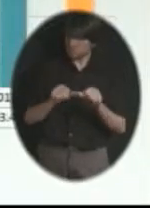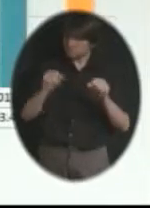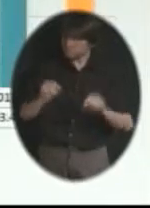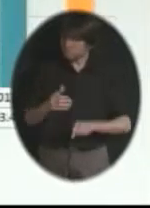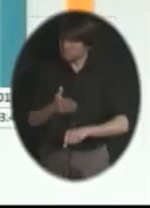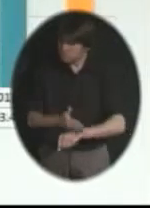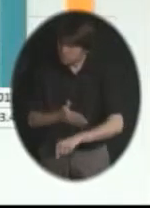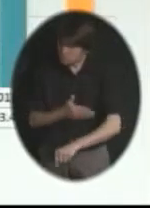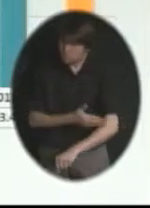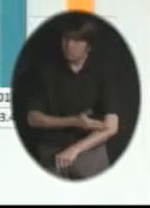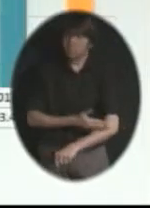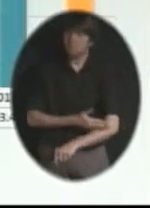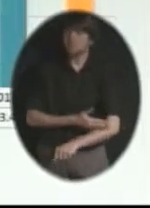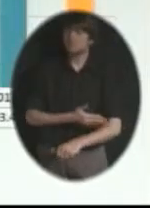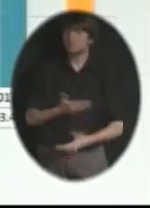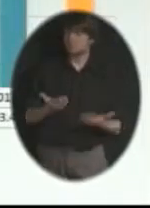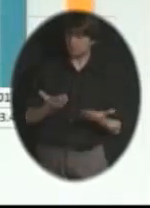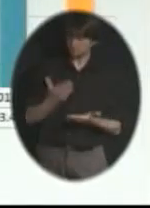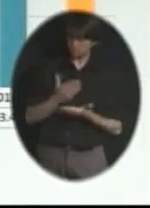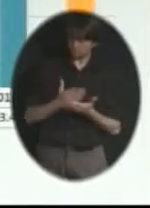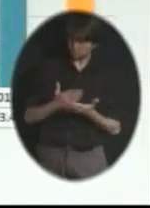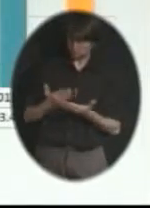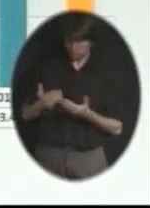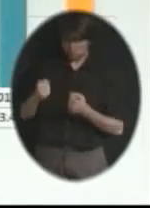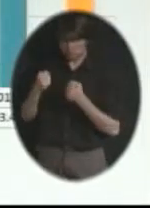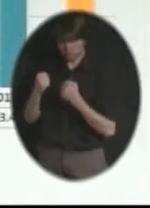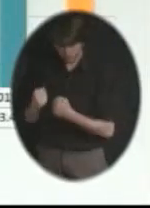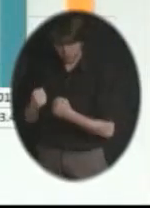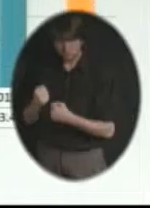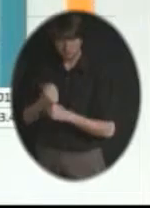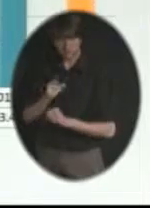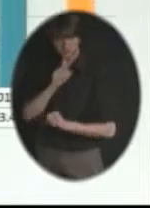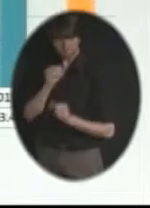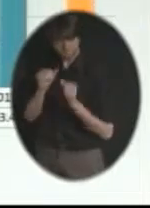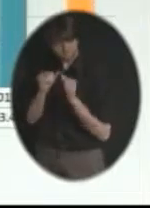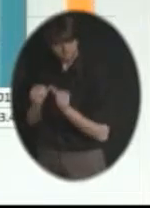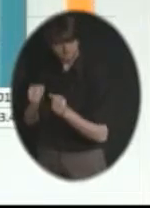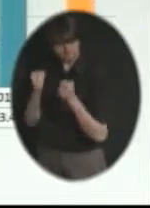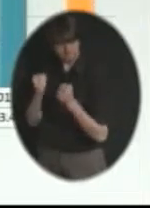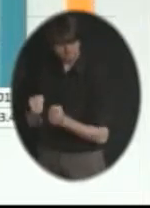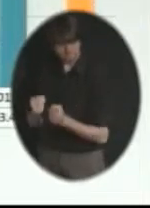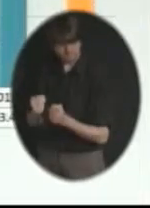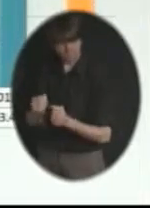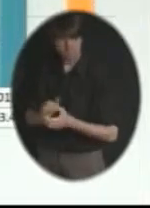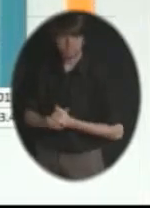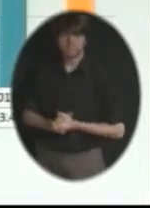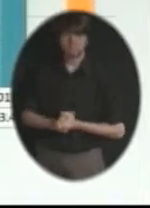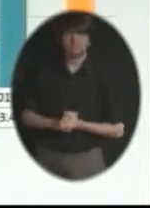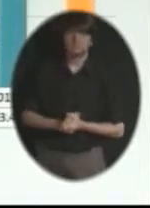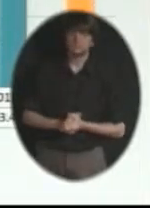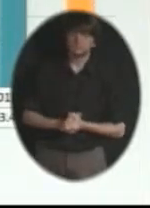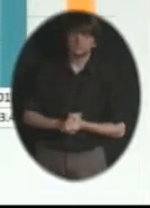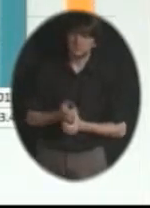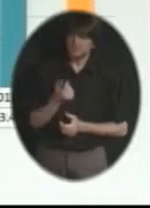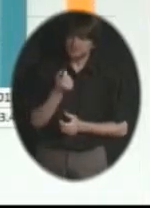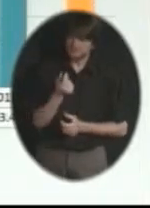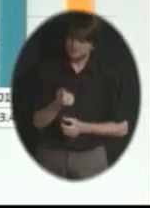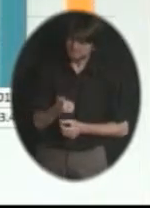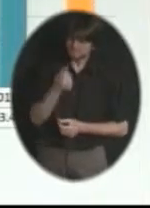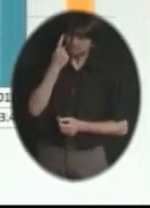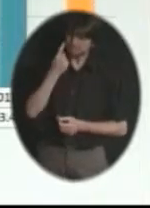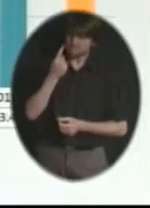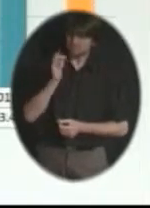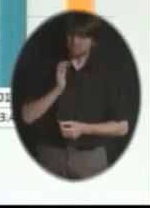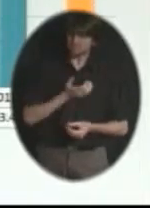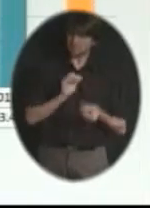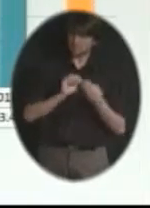they should monitor that are strengths so that they can keep them as strengths at their schools. So that just gives you a little glimmer into the data that we're